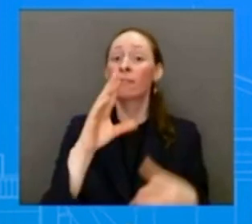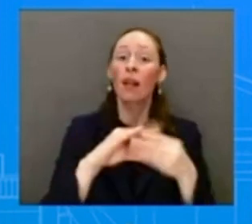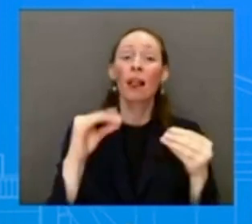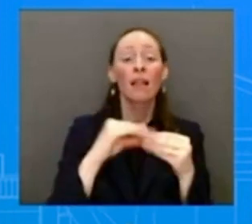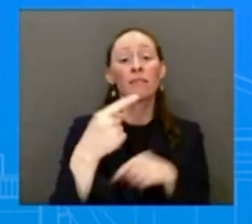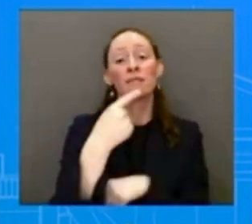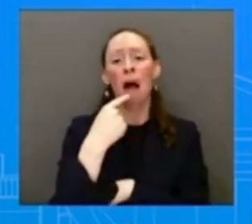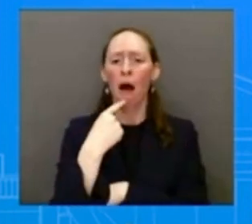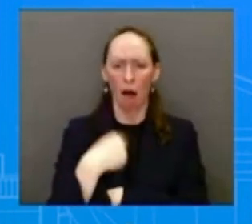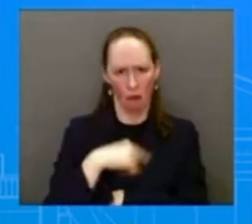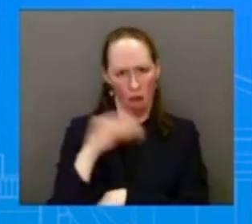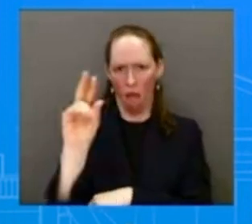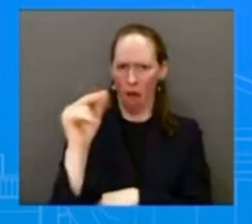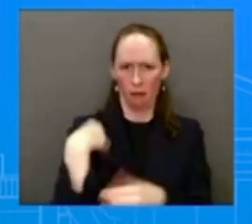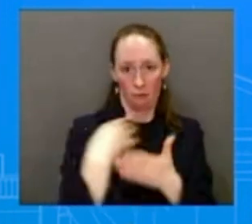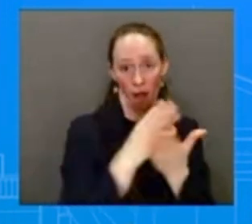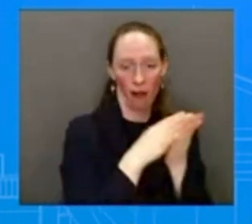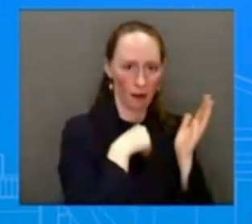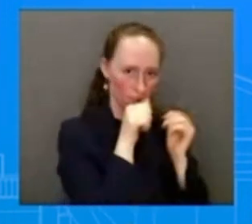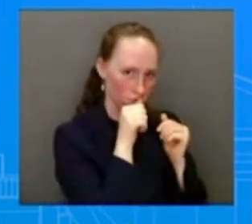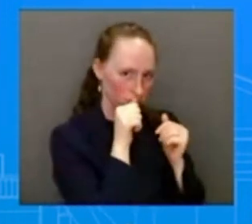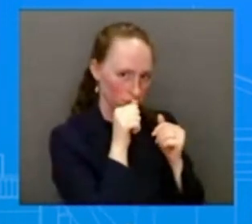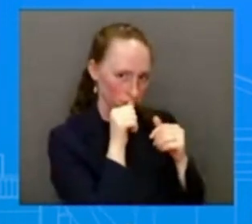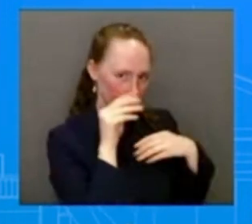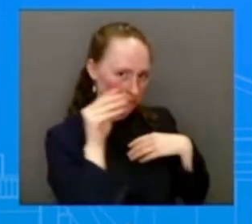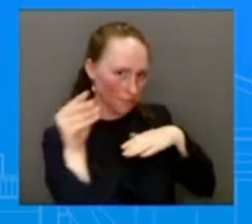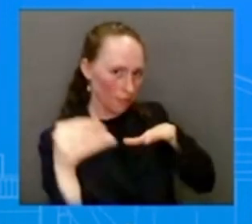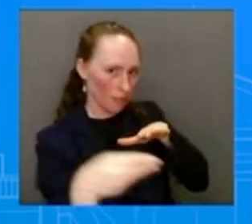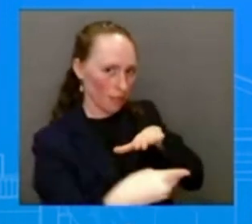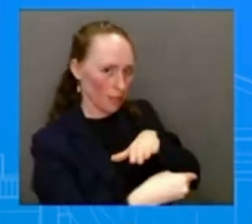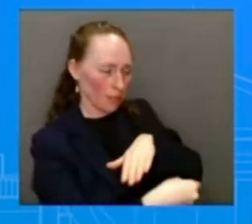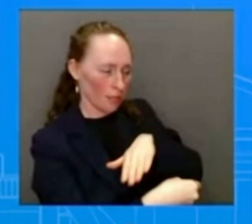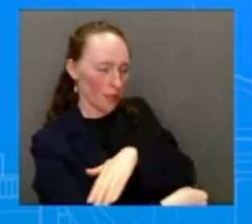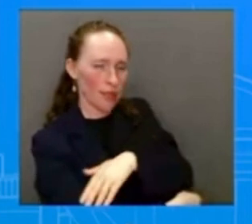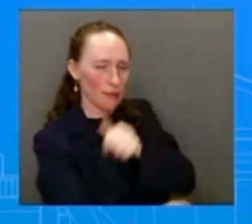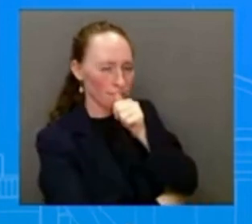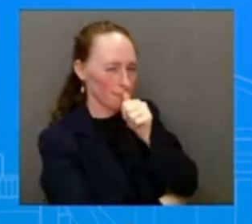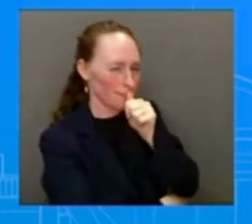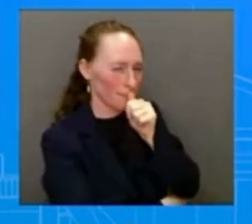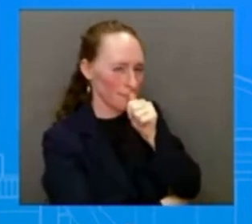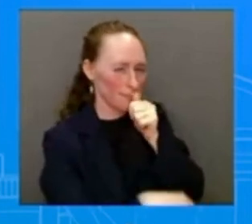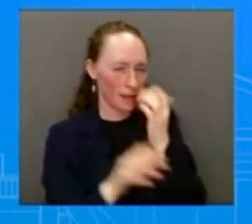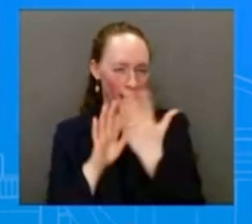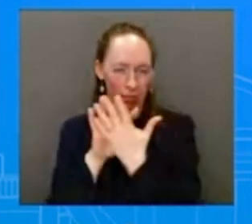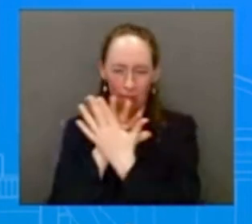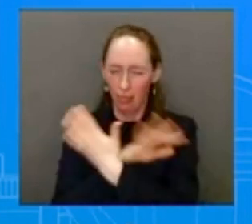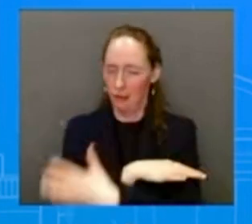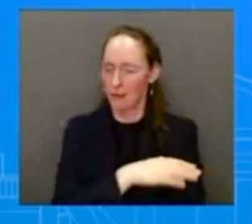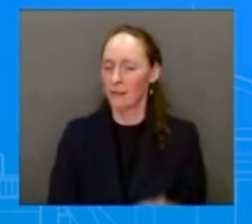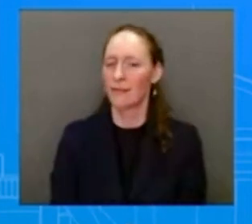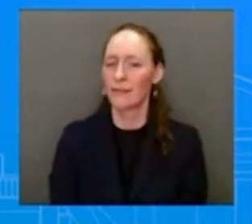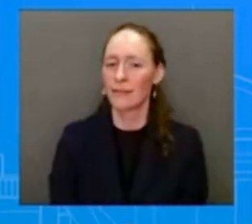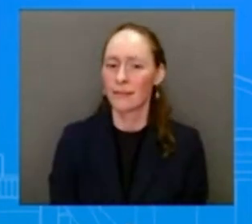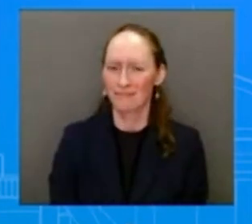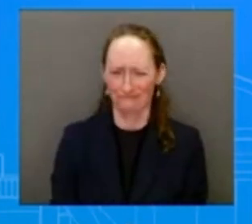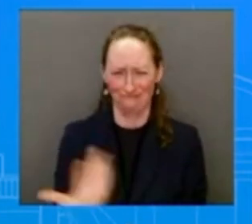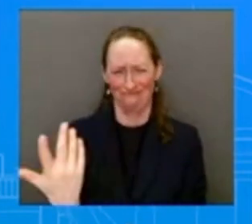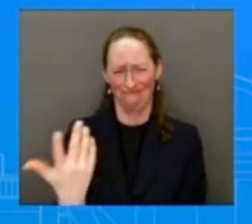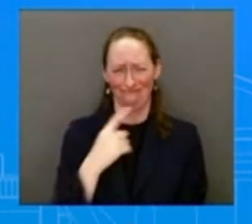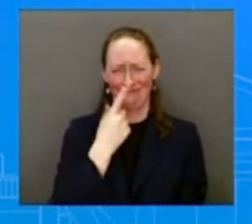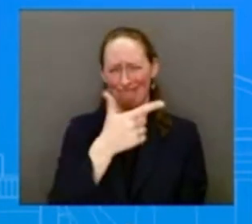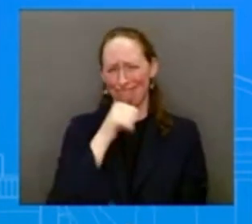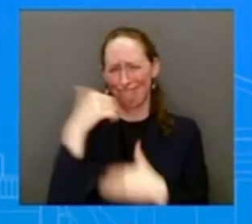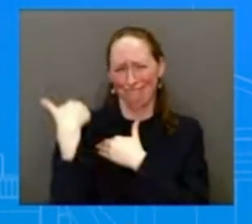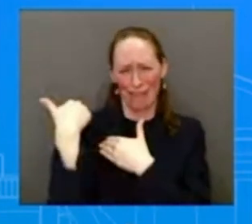program cuts are just paying for their tax cuts. That's irresponsible and not supported at all by the American